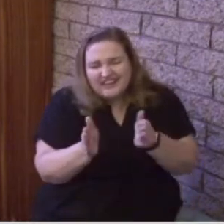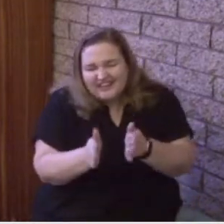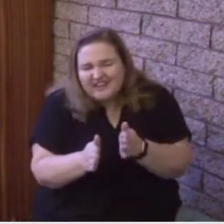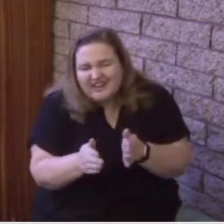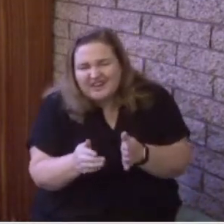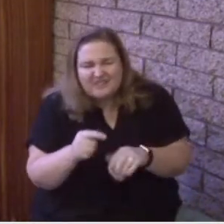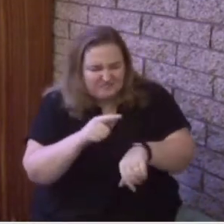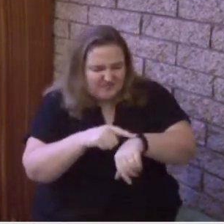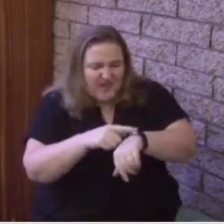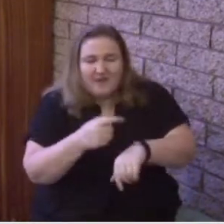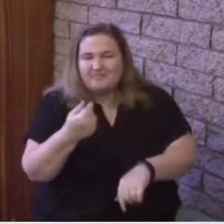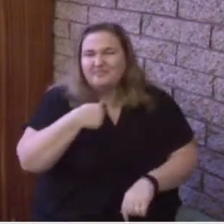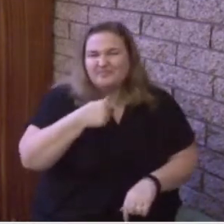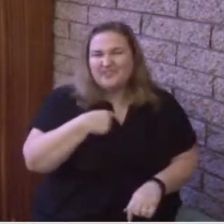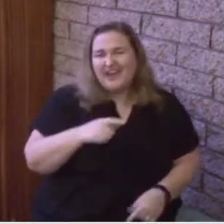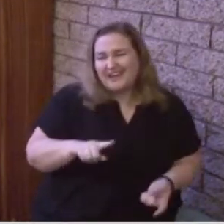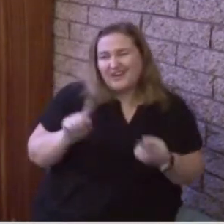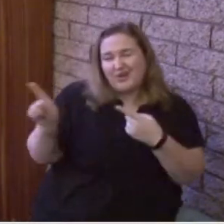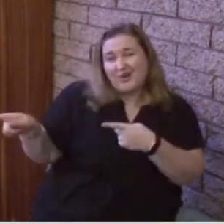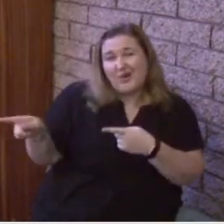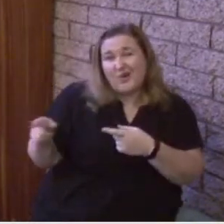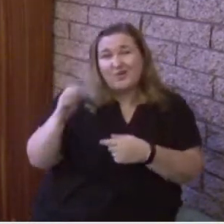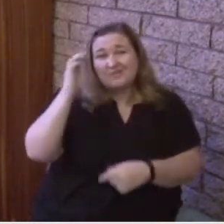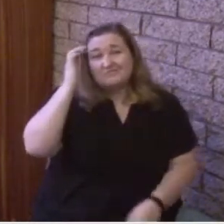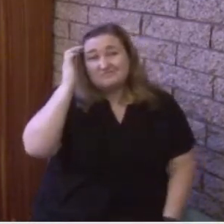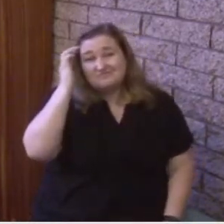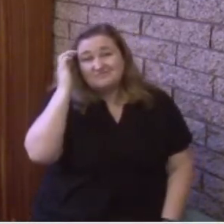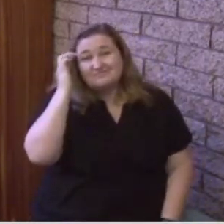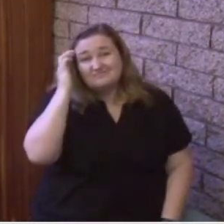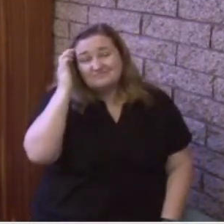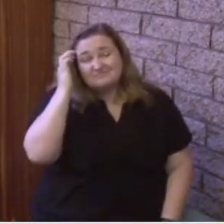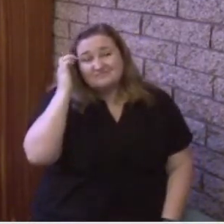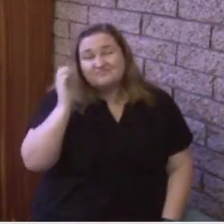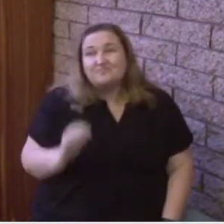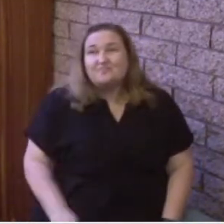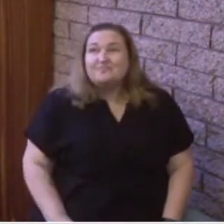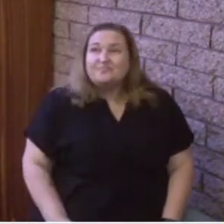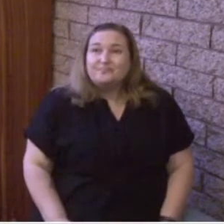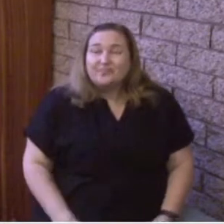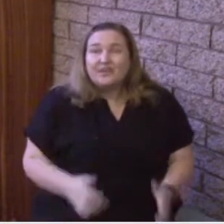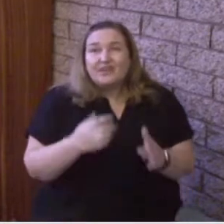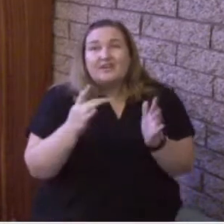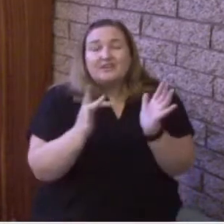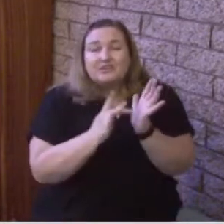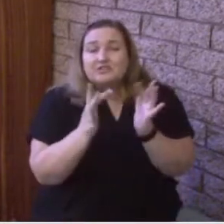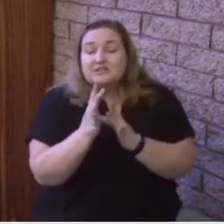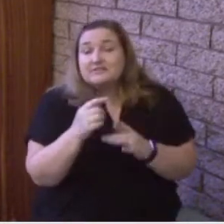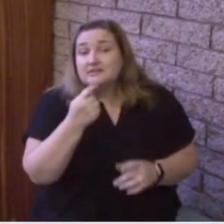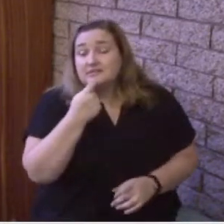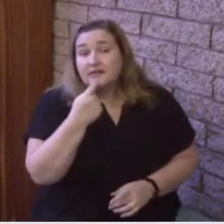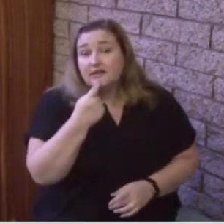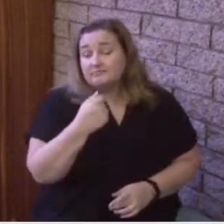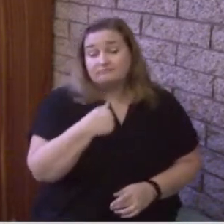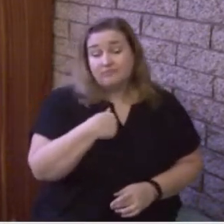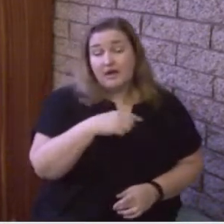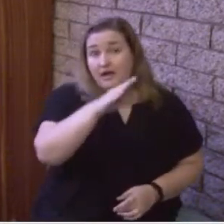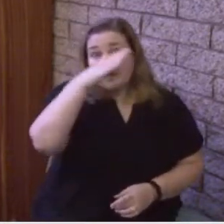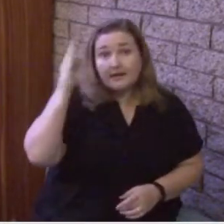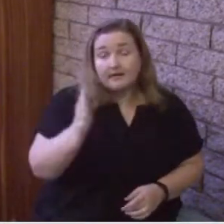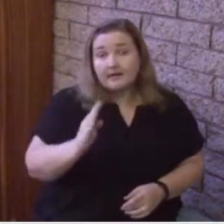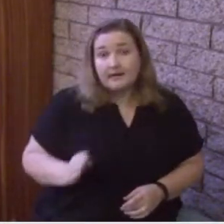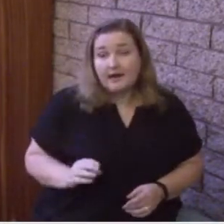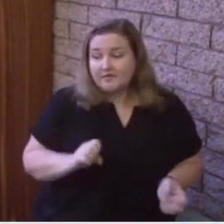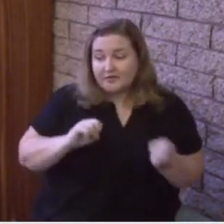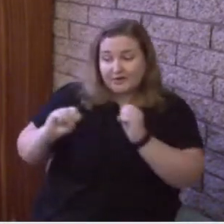On one hand, he said, in other scriptures, Jesus said, I will never leave you nor forsake you. And then on the other